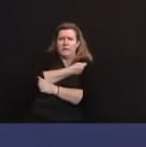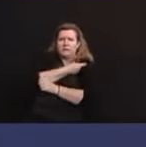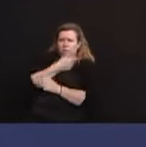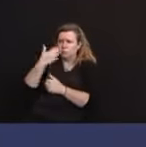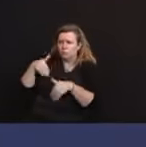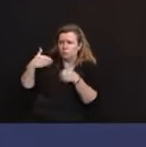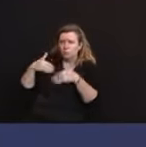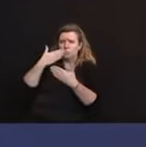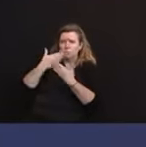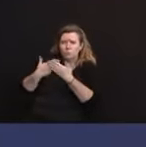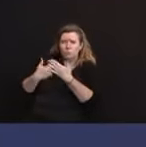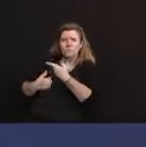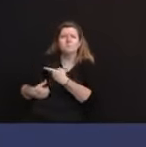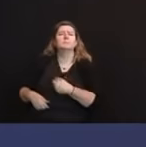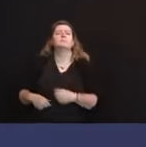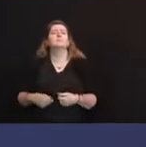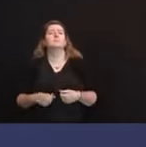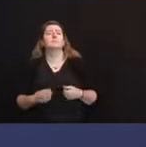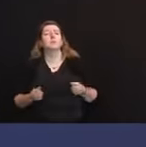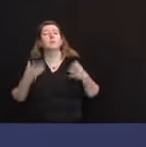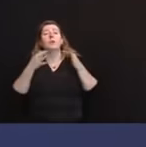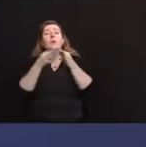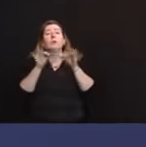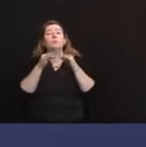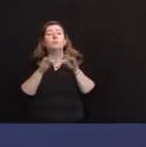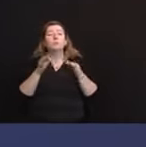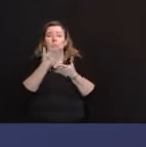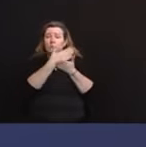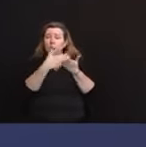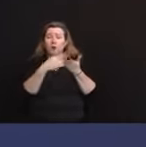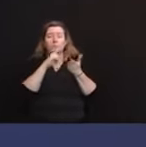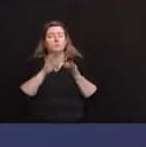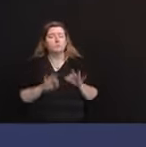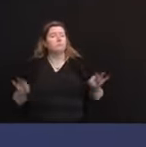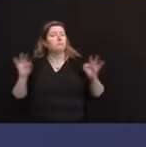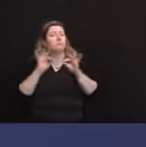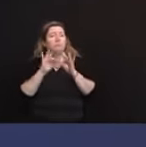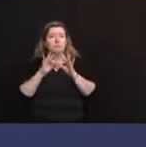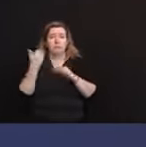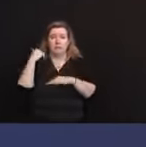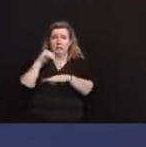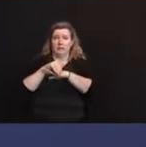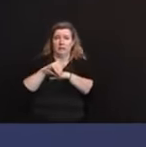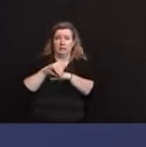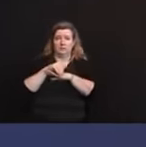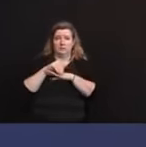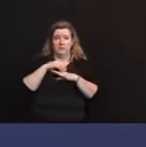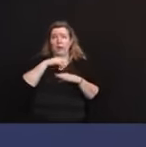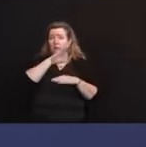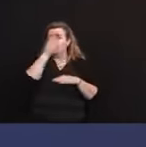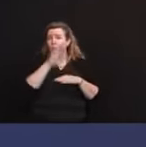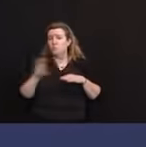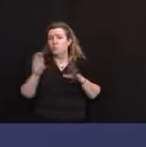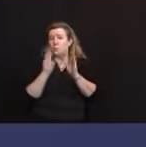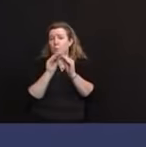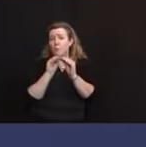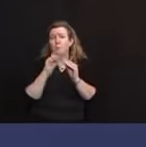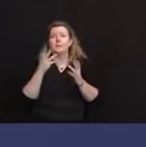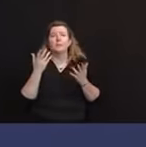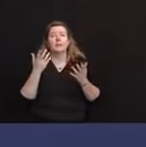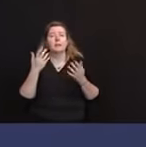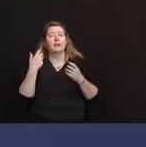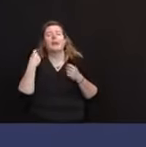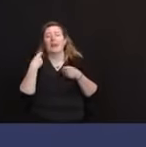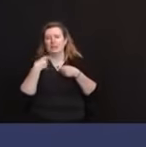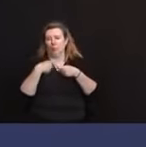Separately, the multilingual piece here is so important. I was on a Zoom last night with a bunch of largely Latino, not